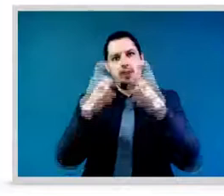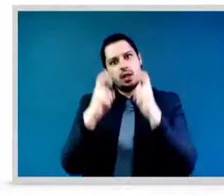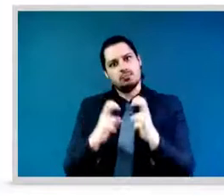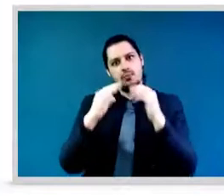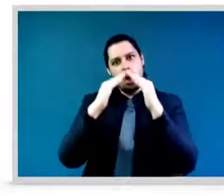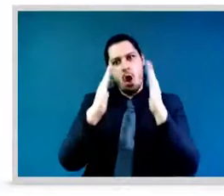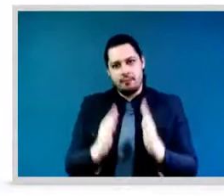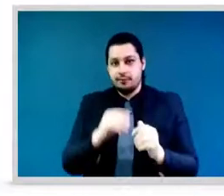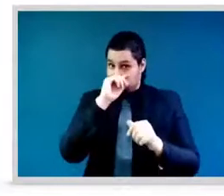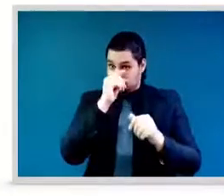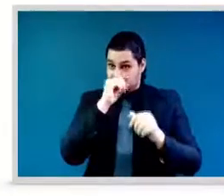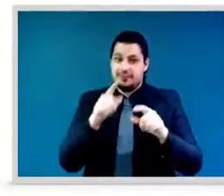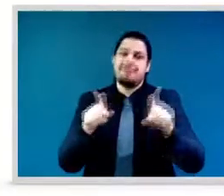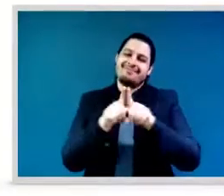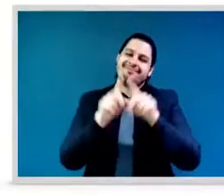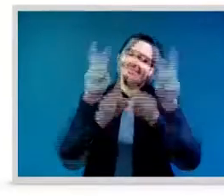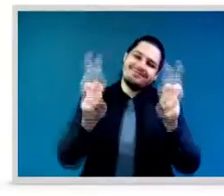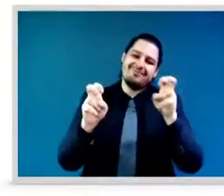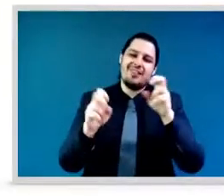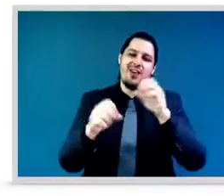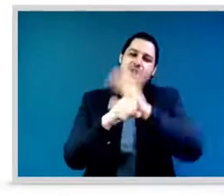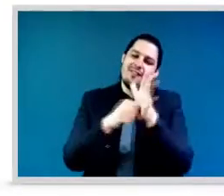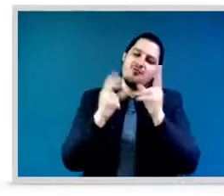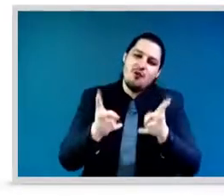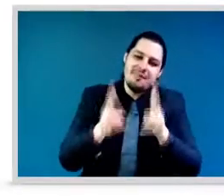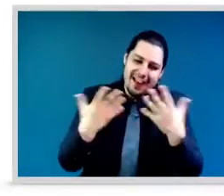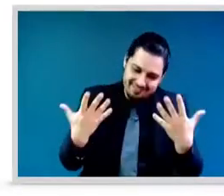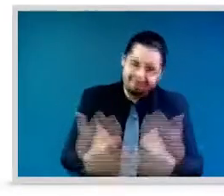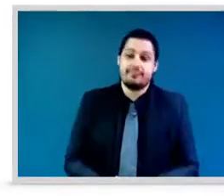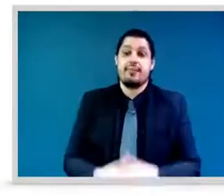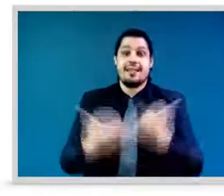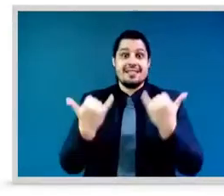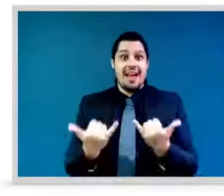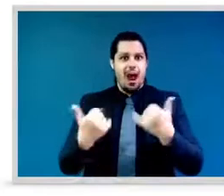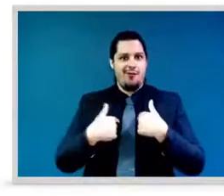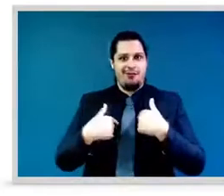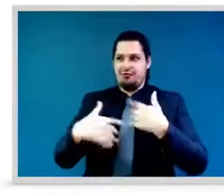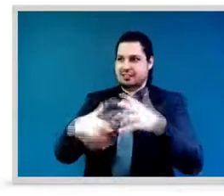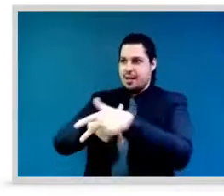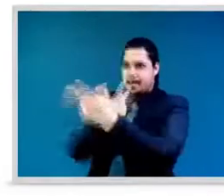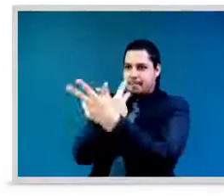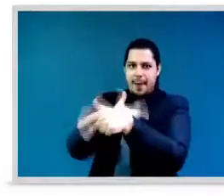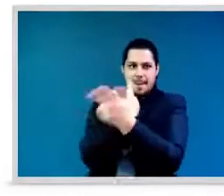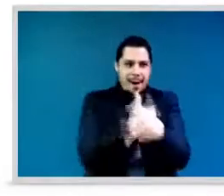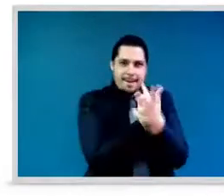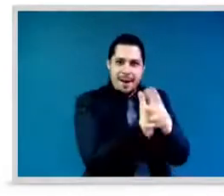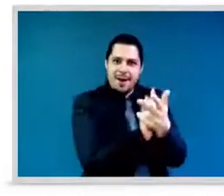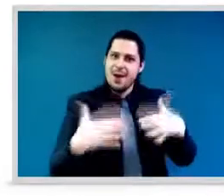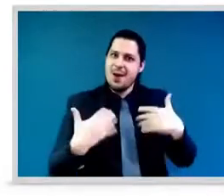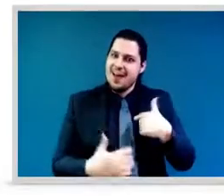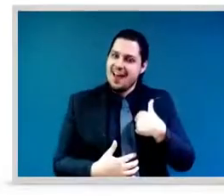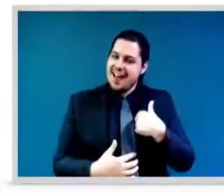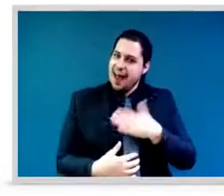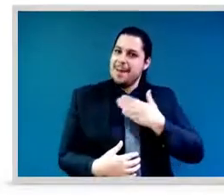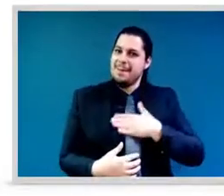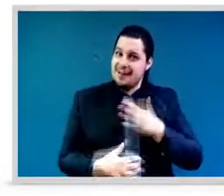Quite simply, you can't be what you can't see. And to break down gender bias, we must